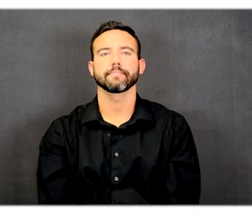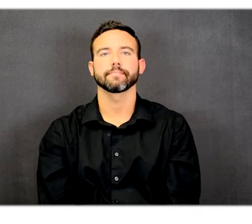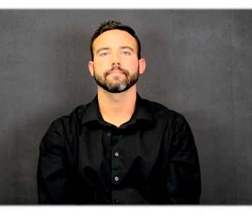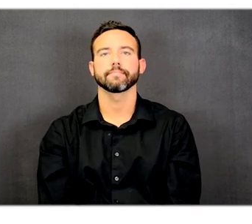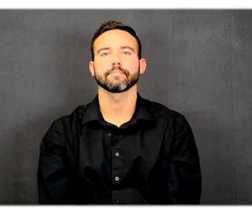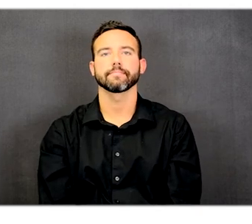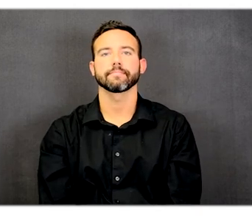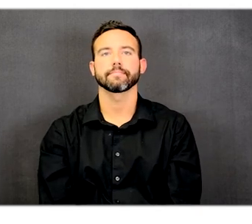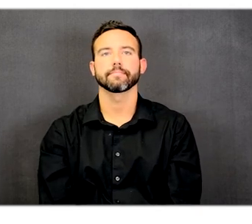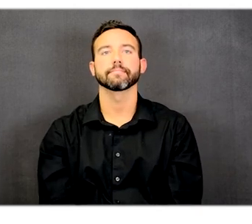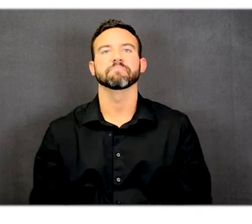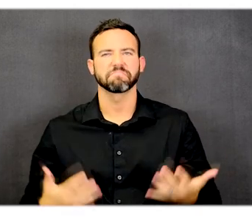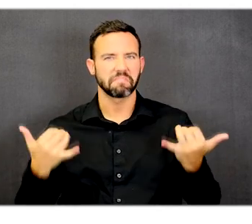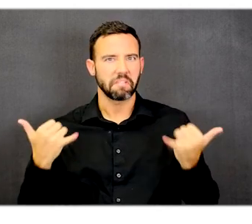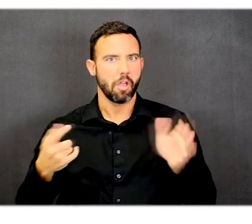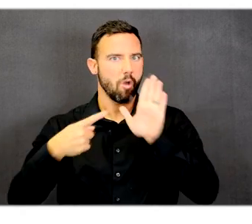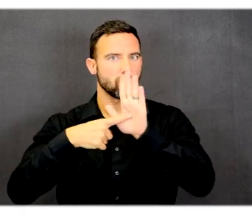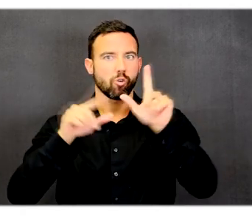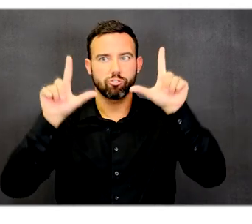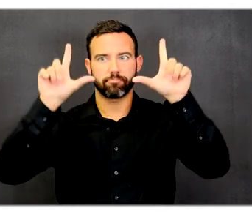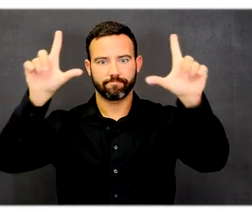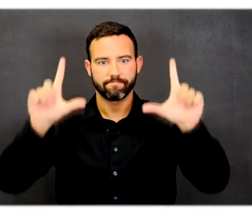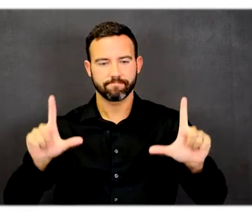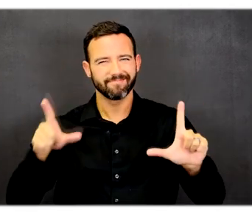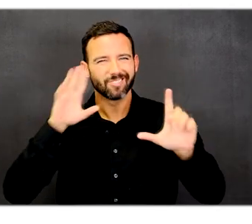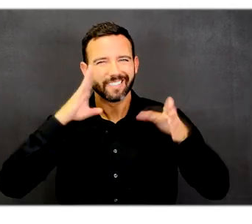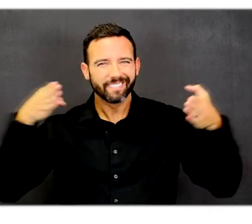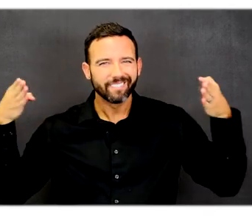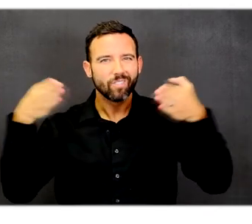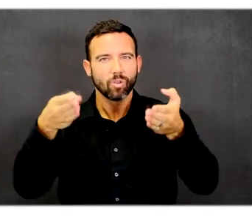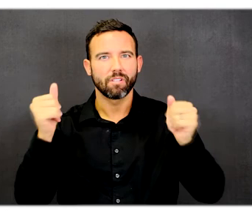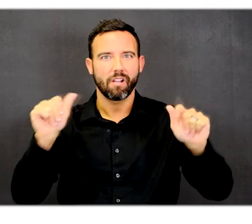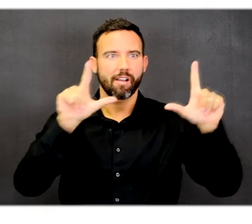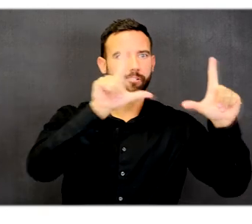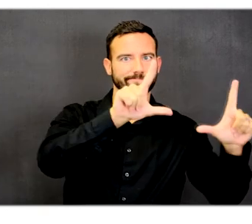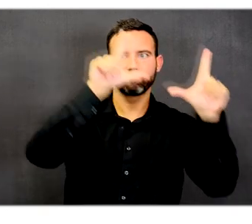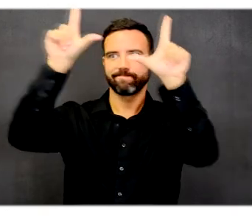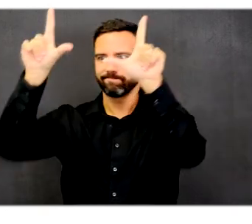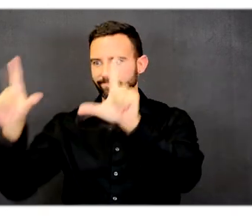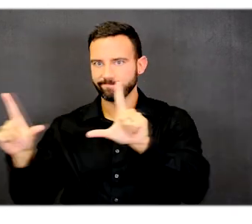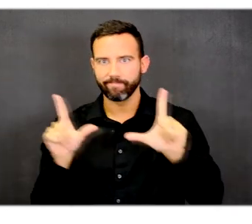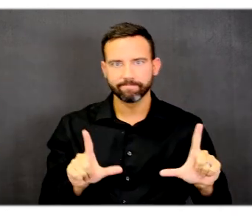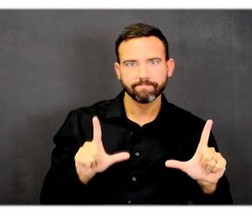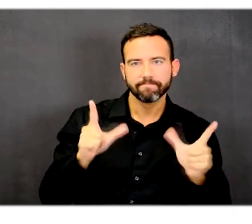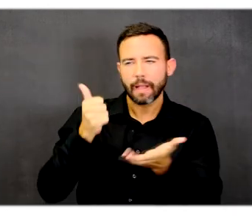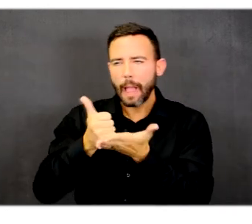The next group of slides focus on signage to help you navigate spaces in the building.